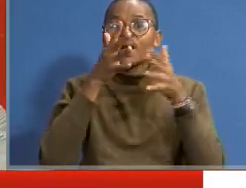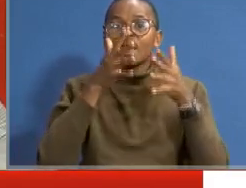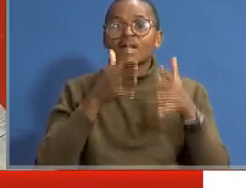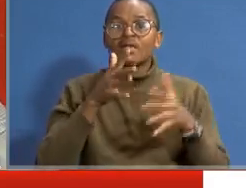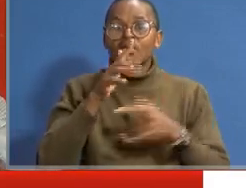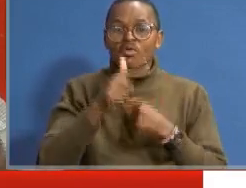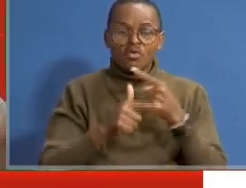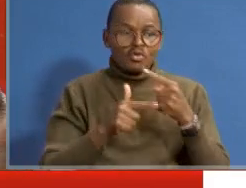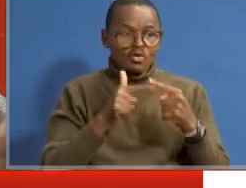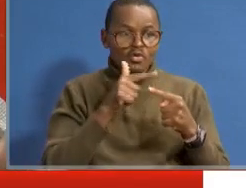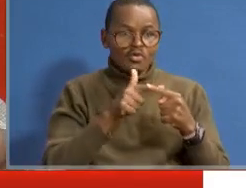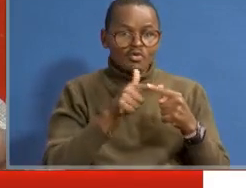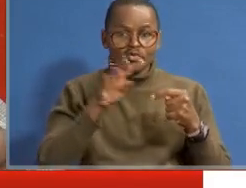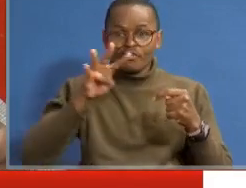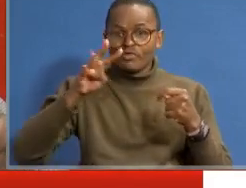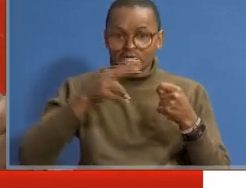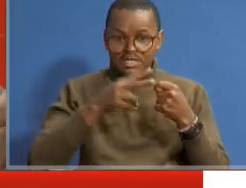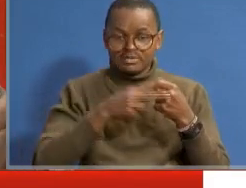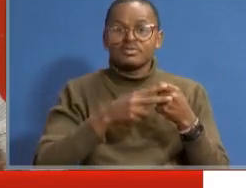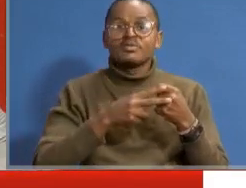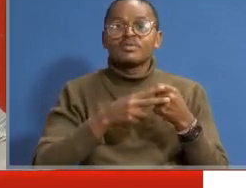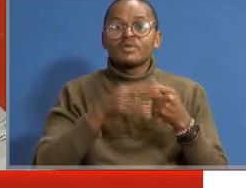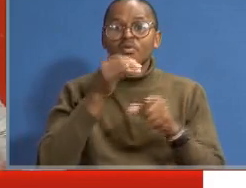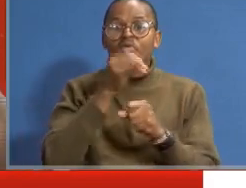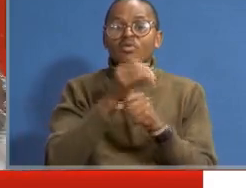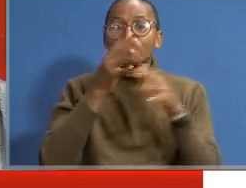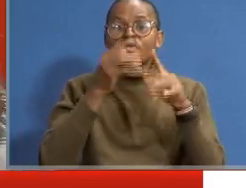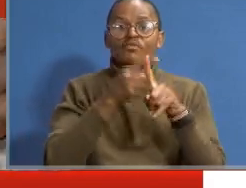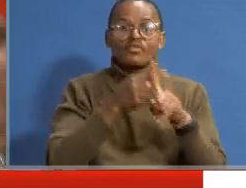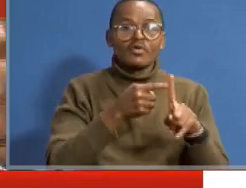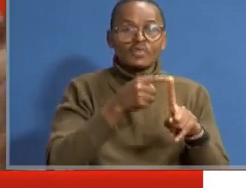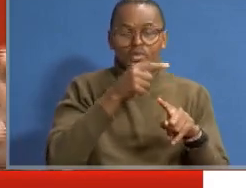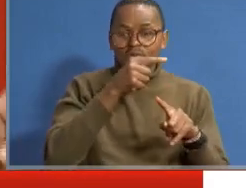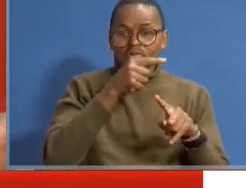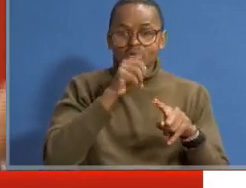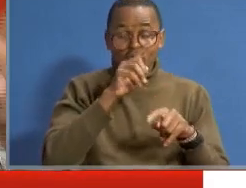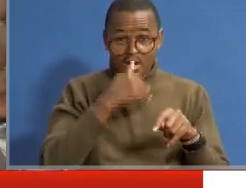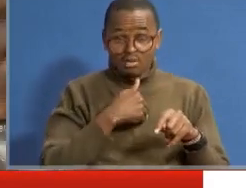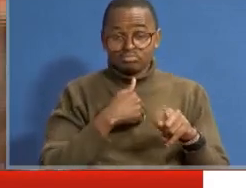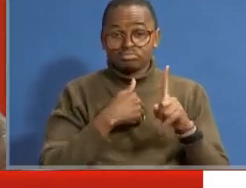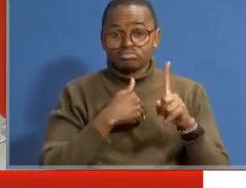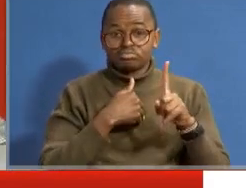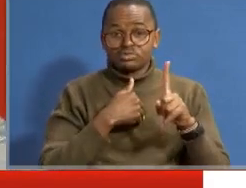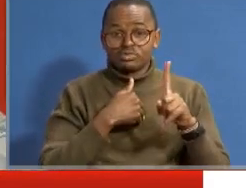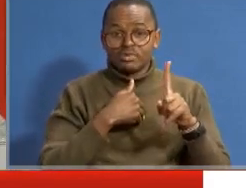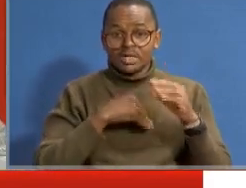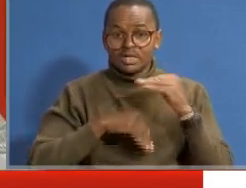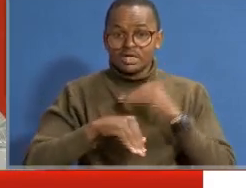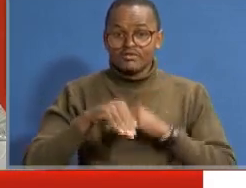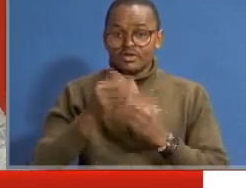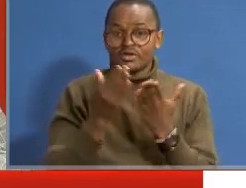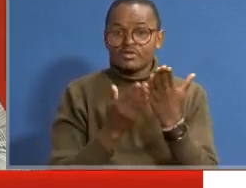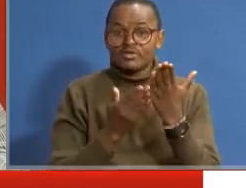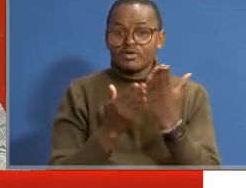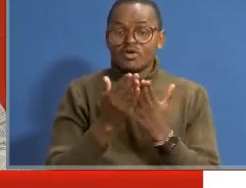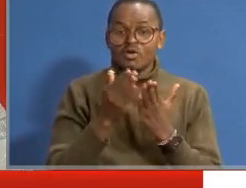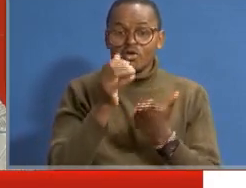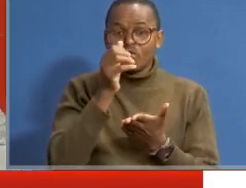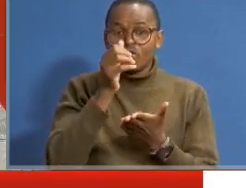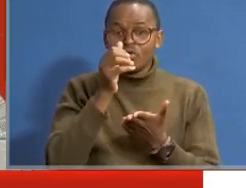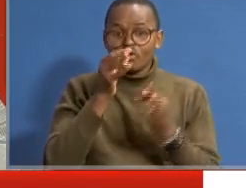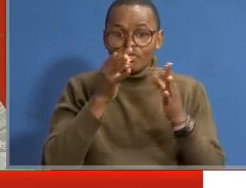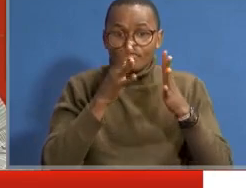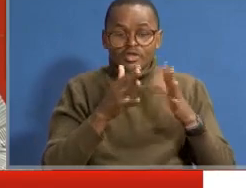When you take 47 workers, because we have one disability services officer